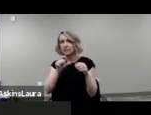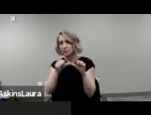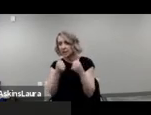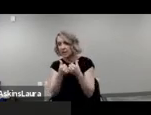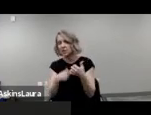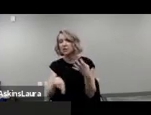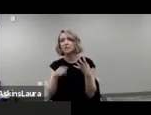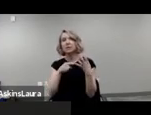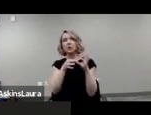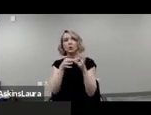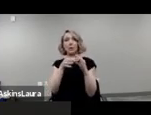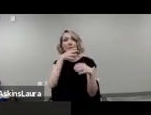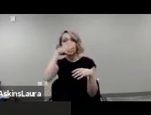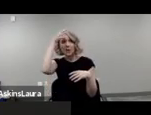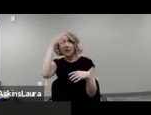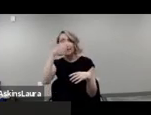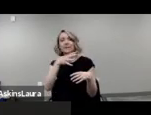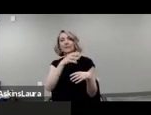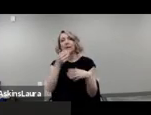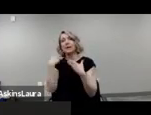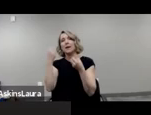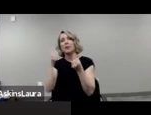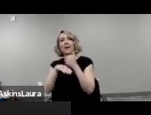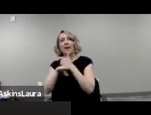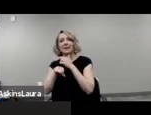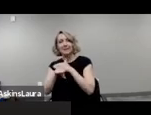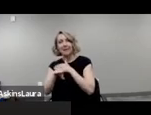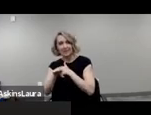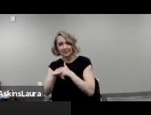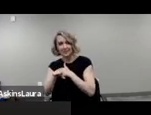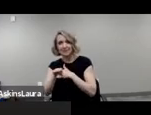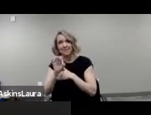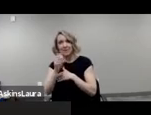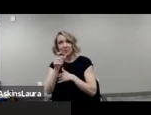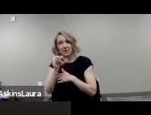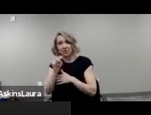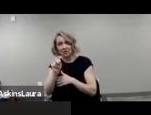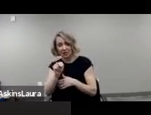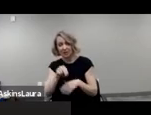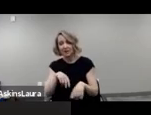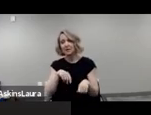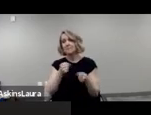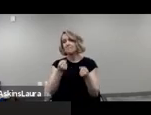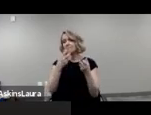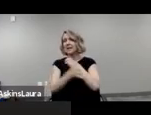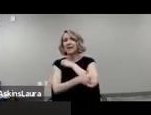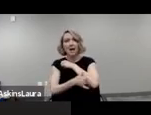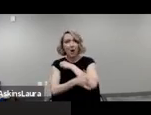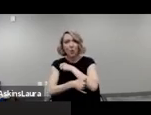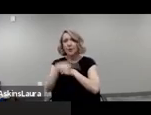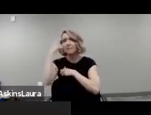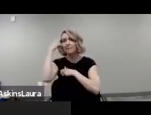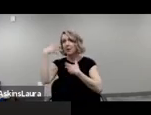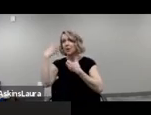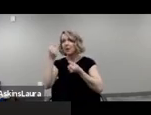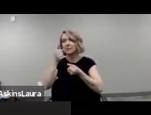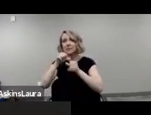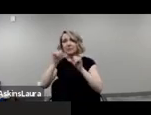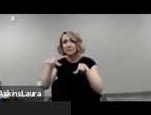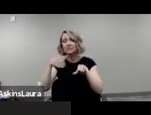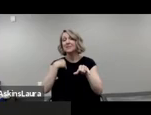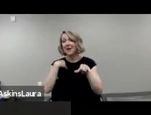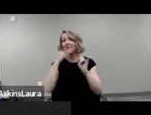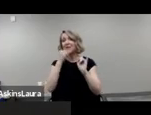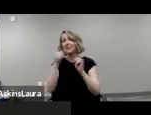Parents and Health Access Foundation, county designated consumer advocates. Many county mental health systems have